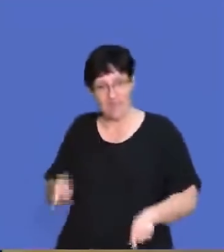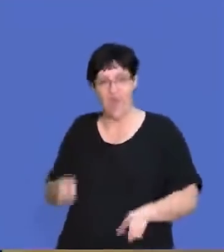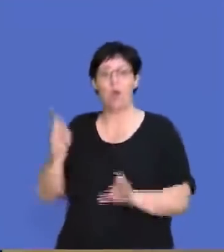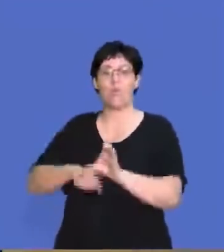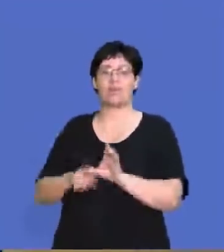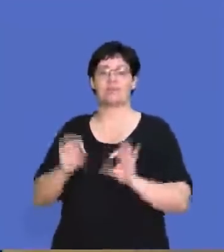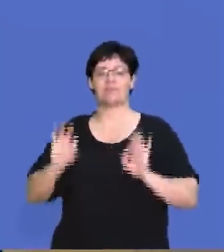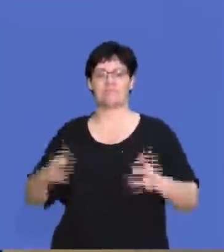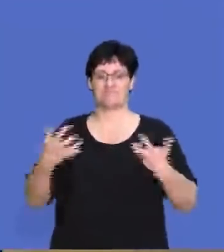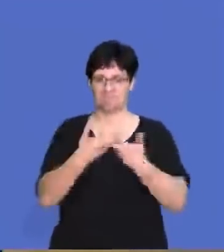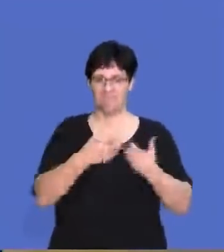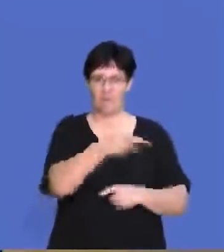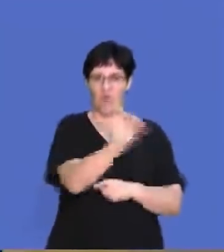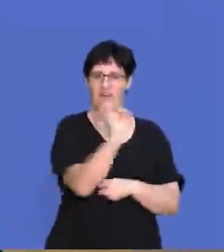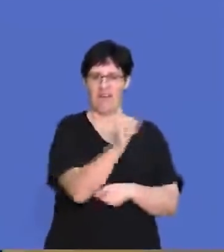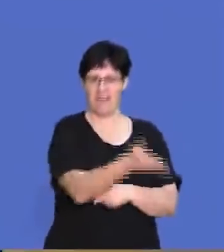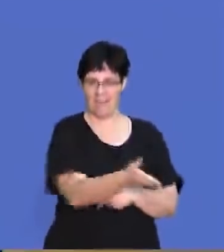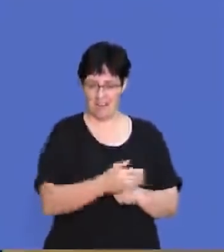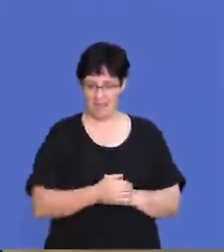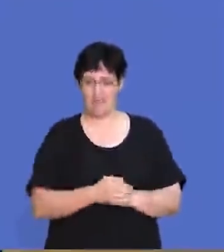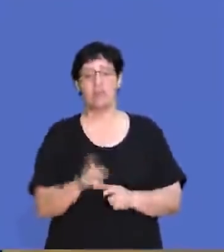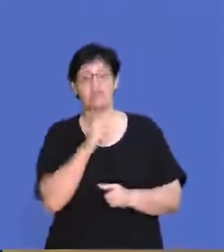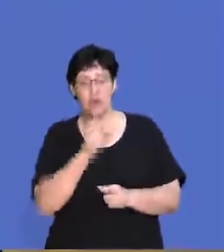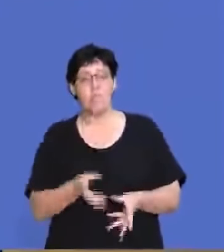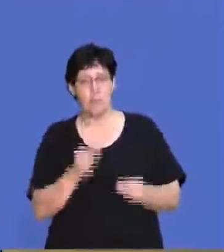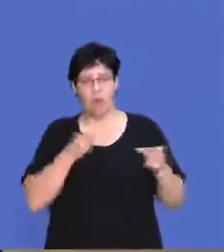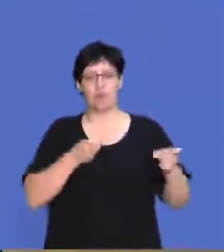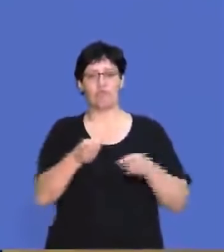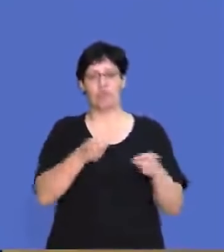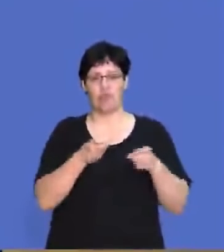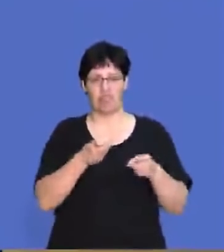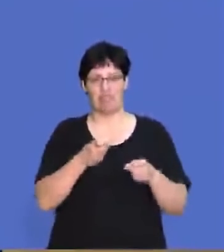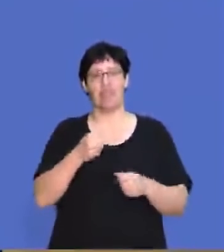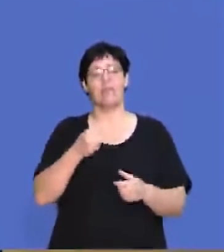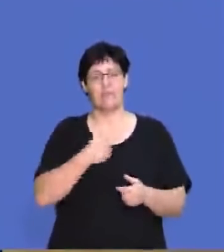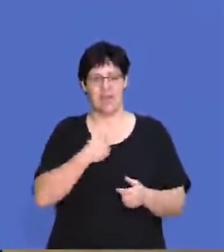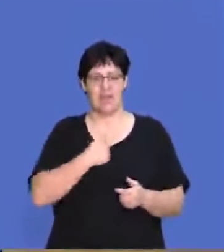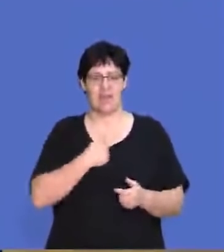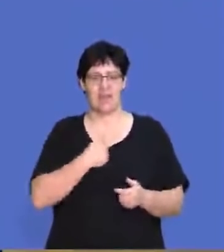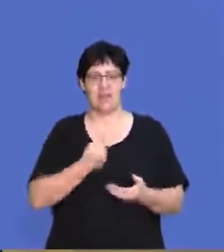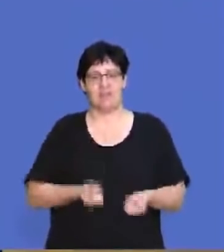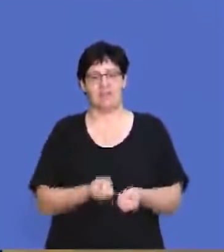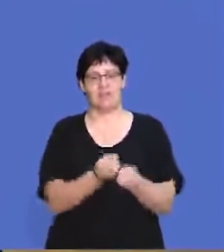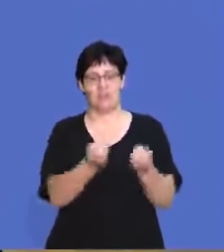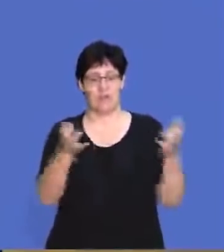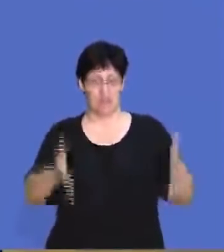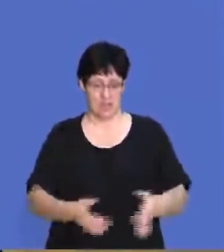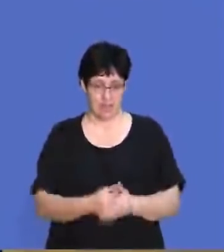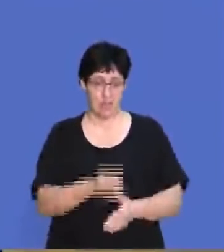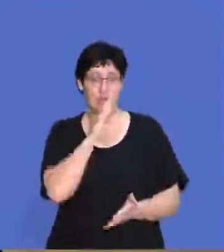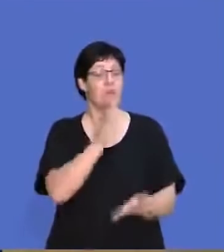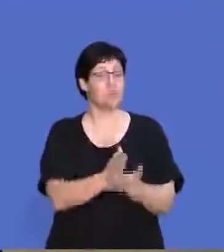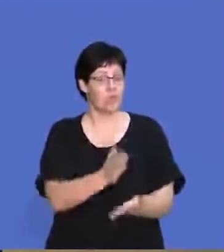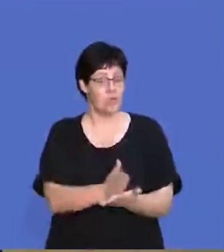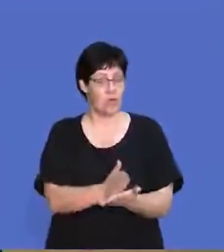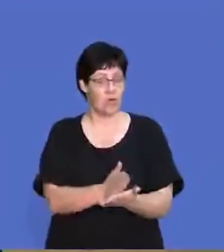correct quality for teddy car manufacturers. So there they are taking control of their distributors to make